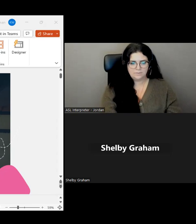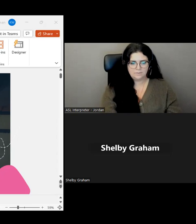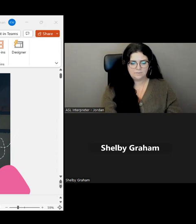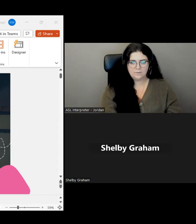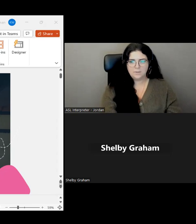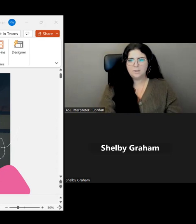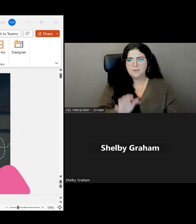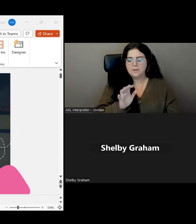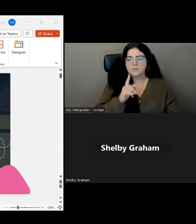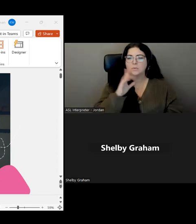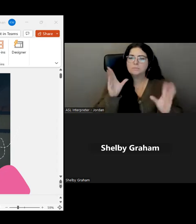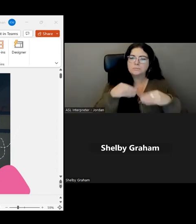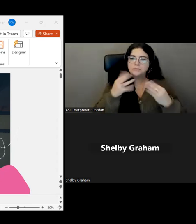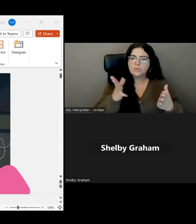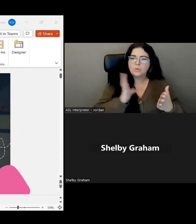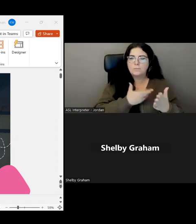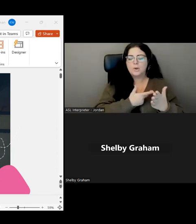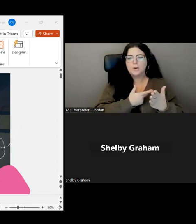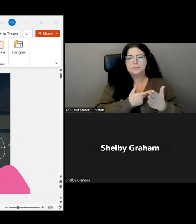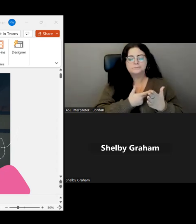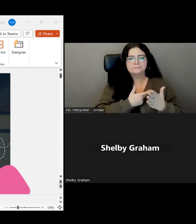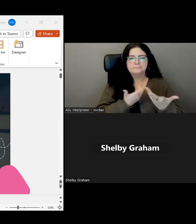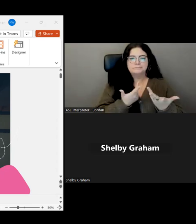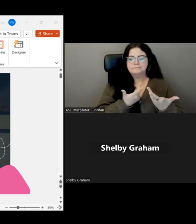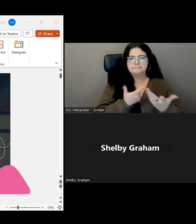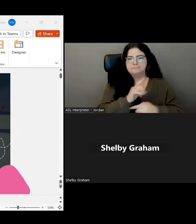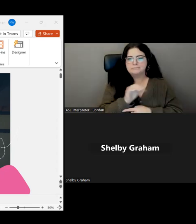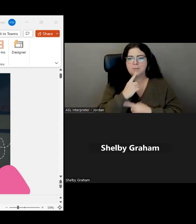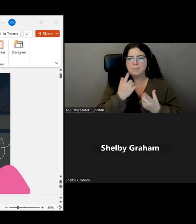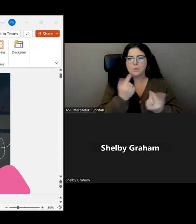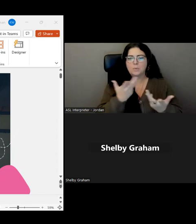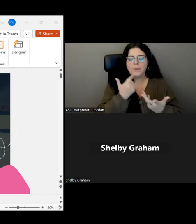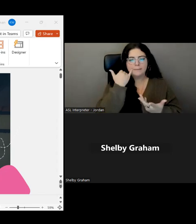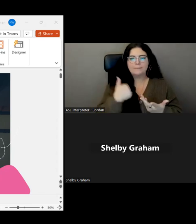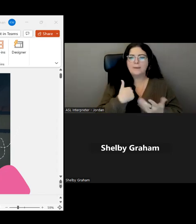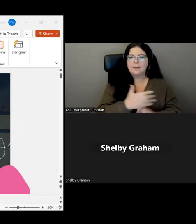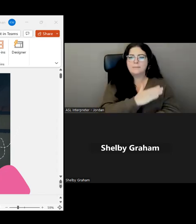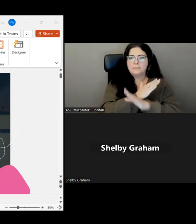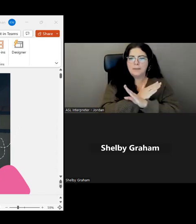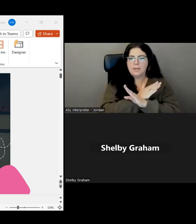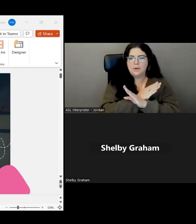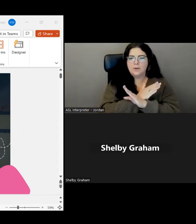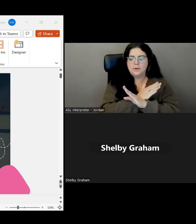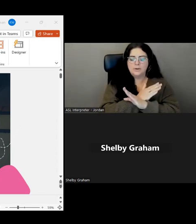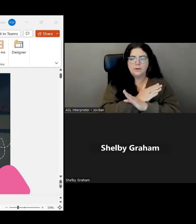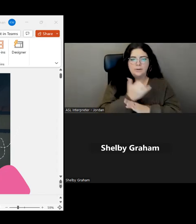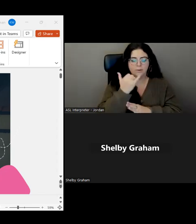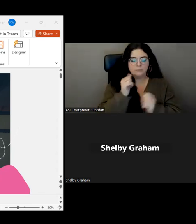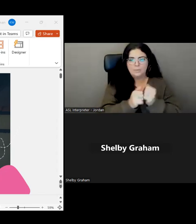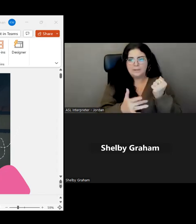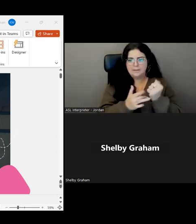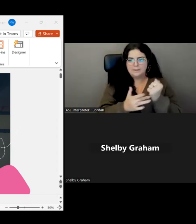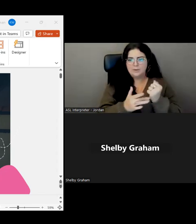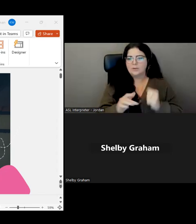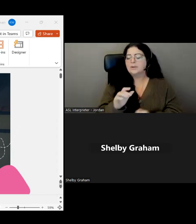what we call a barrier with technology. And Mike, who's actually on the call here, Mike